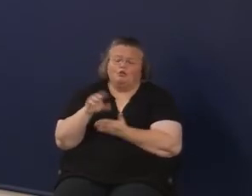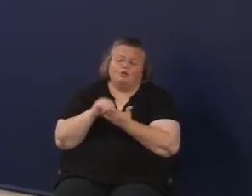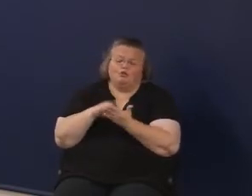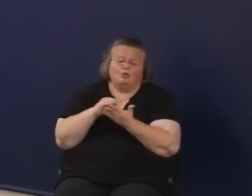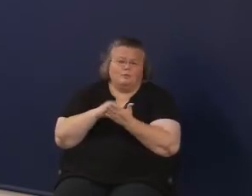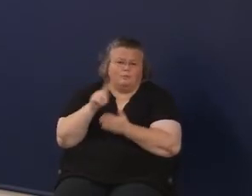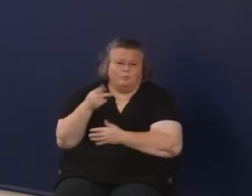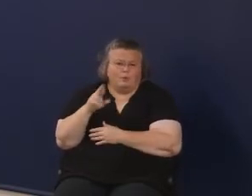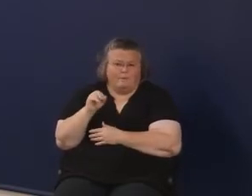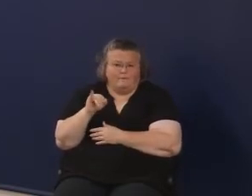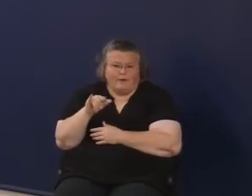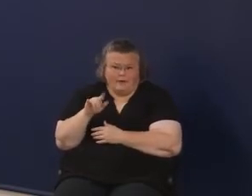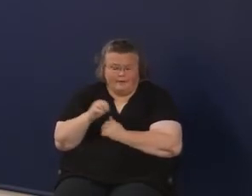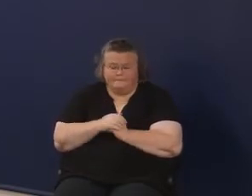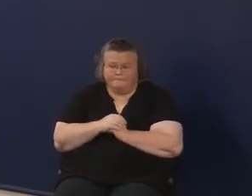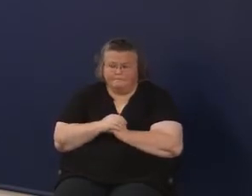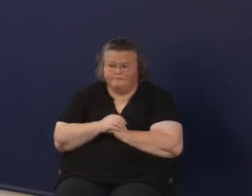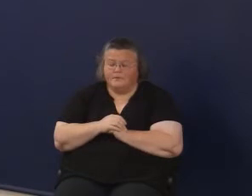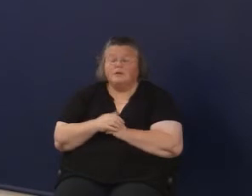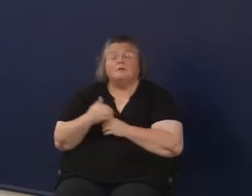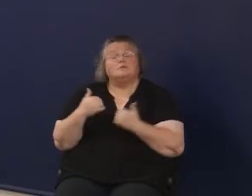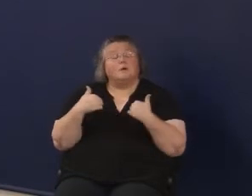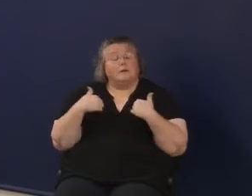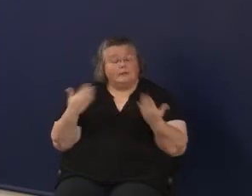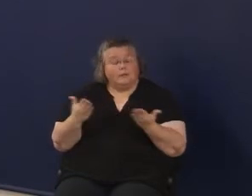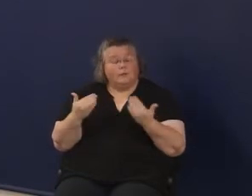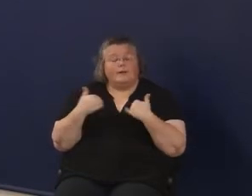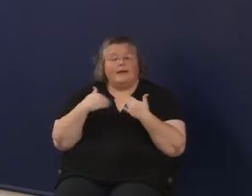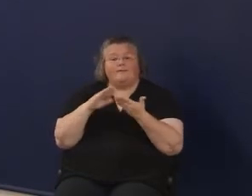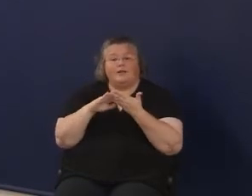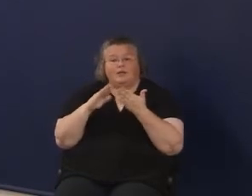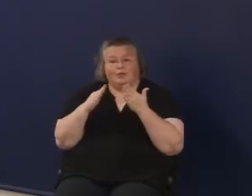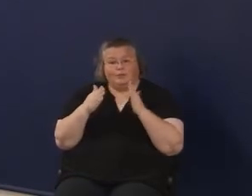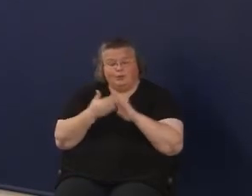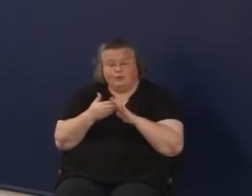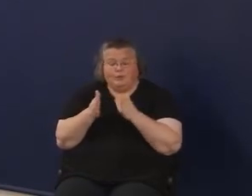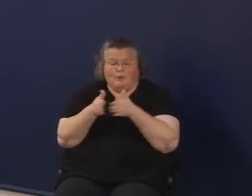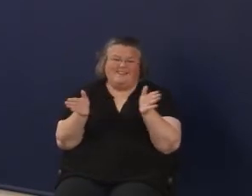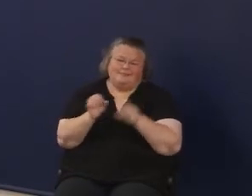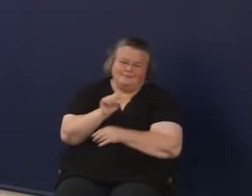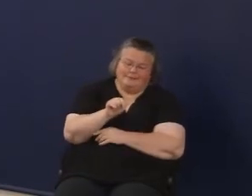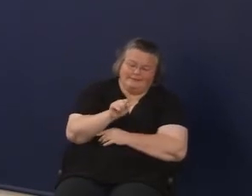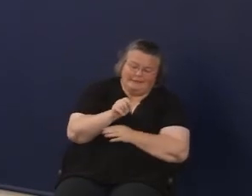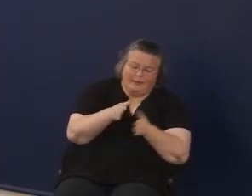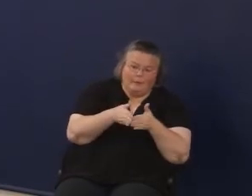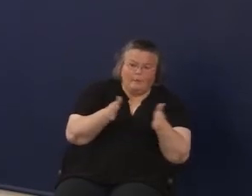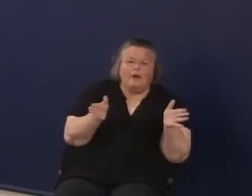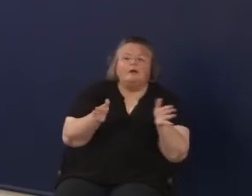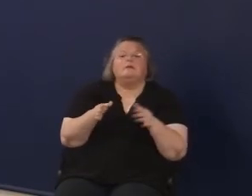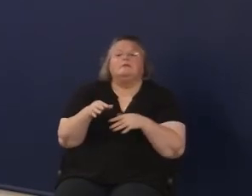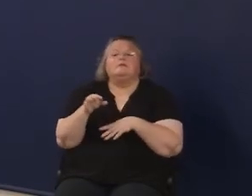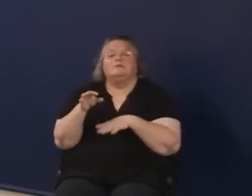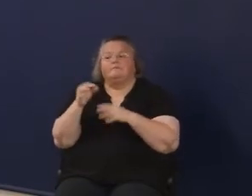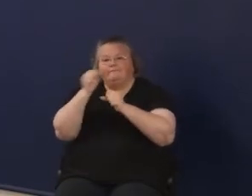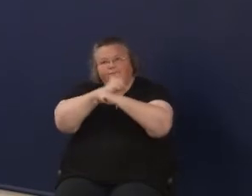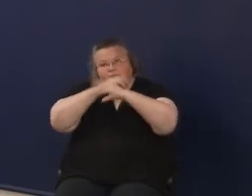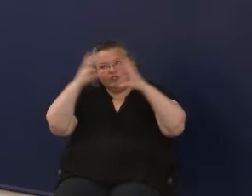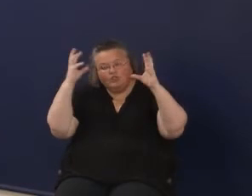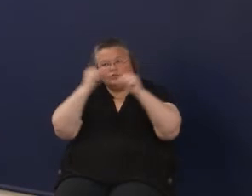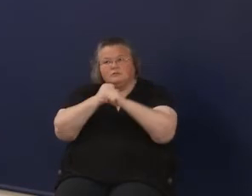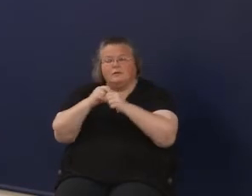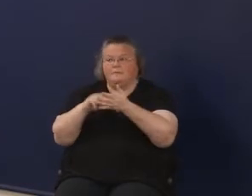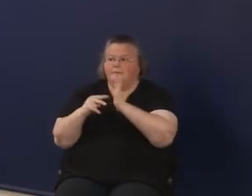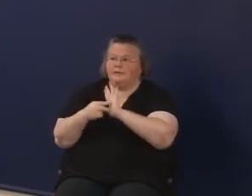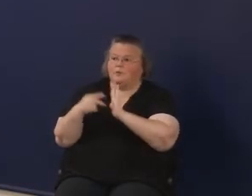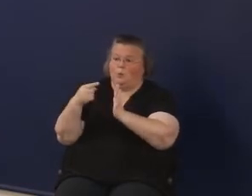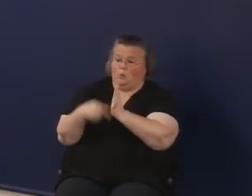community-wide vision statement, right? So for us, that would be a statewide vision statement describing what a learner should know and be able to do